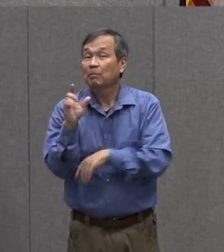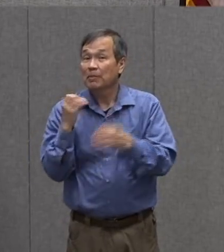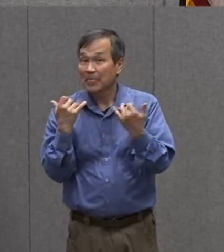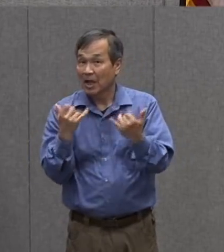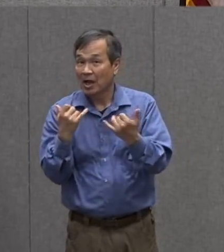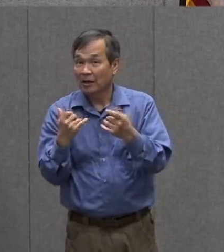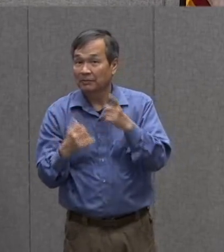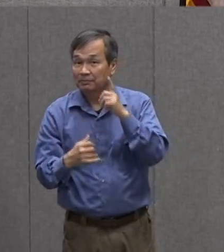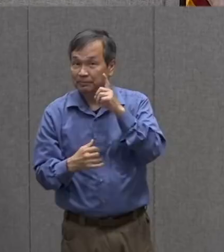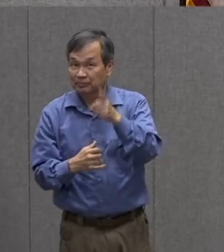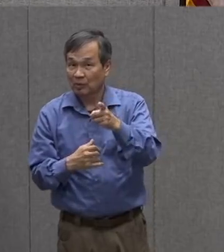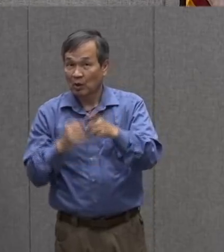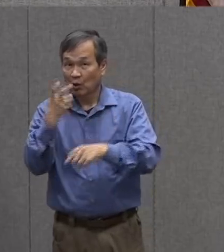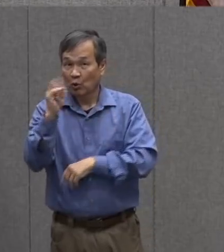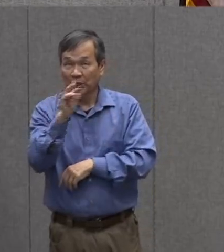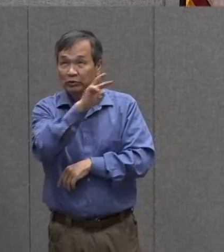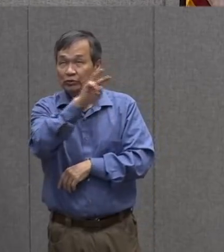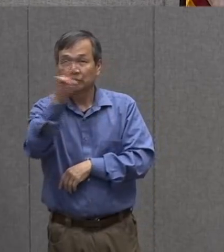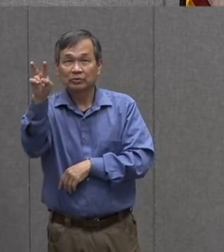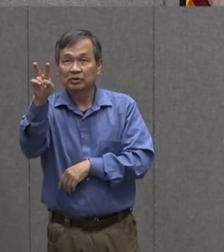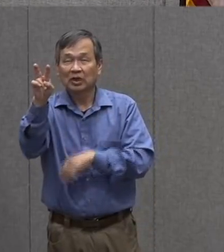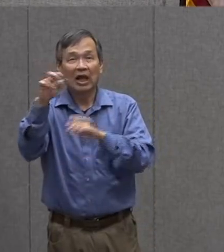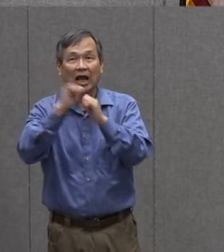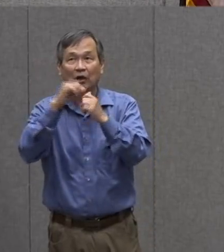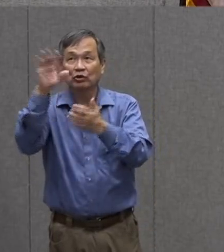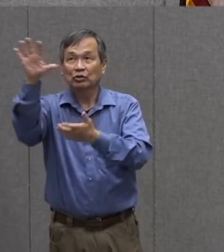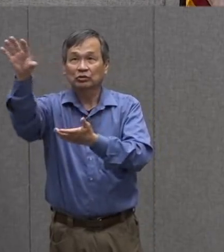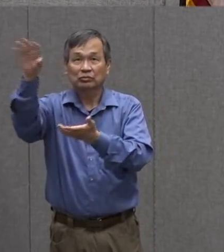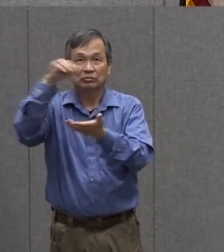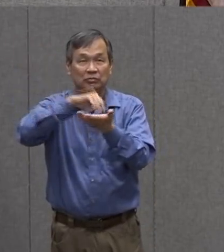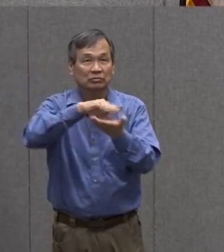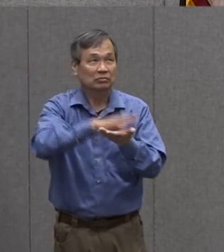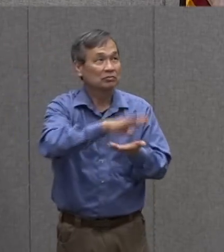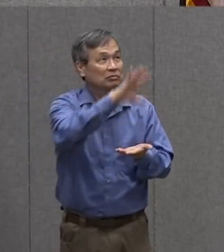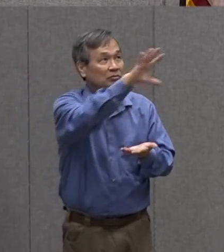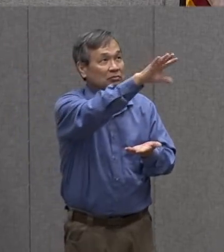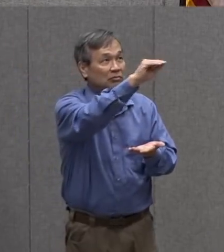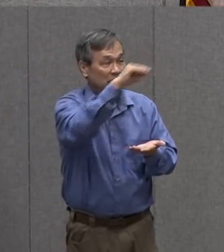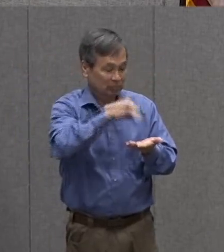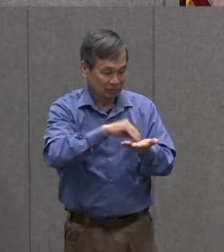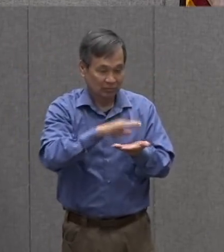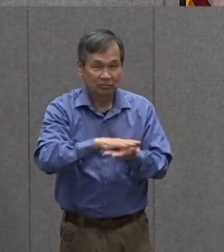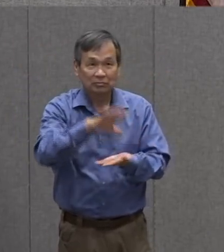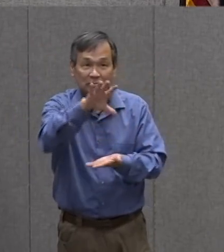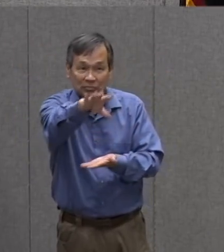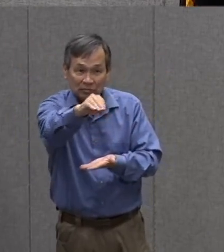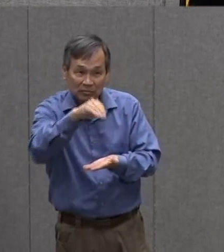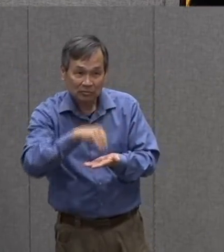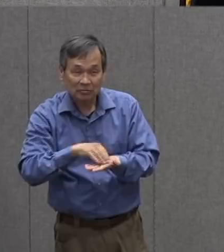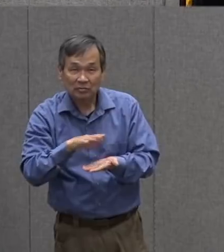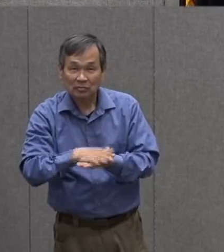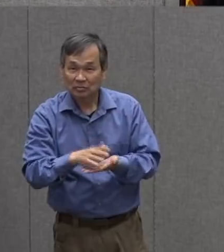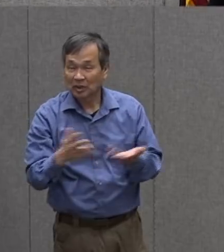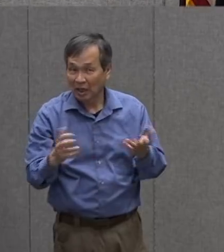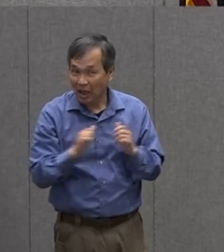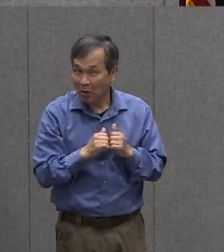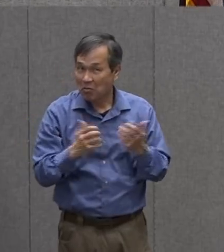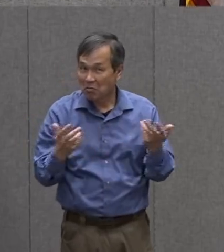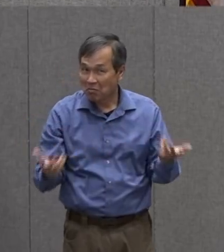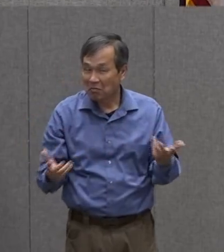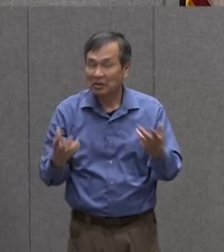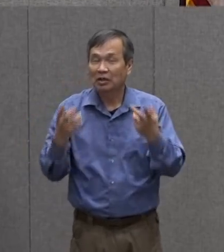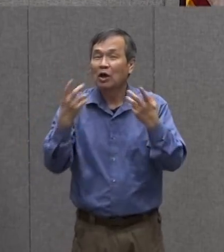chance of ways to record our observations and our data let's look at